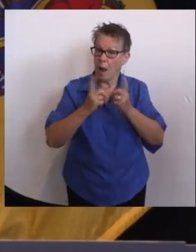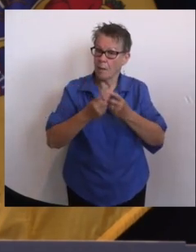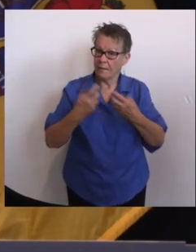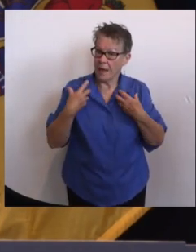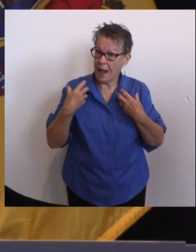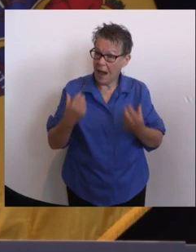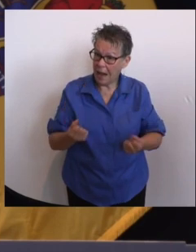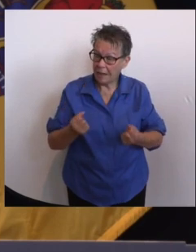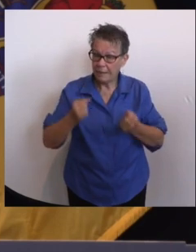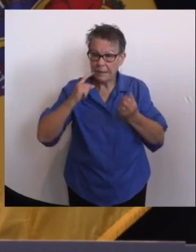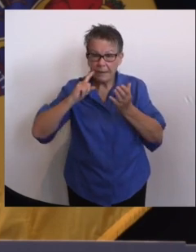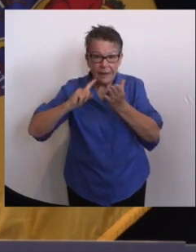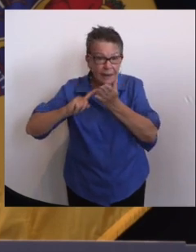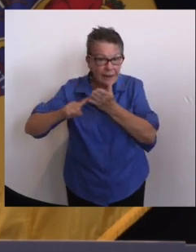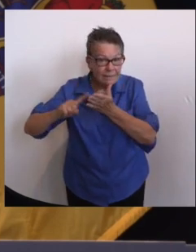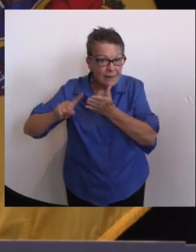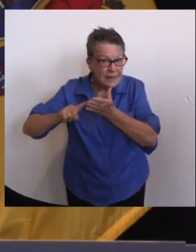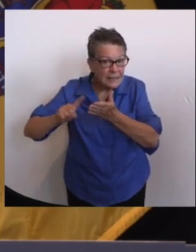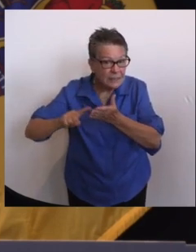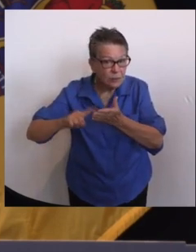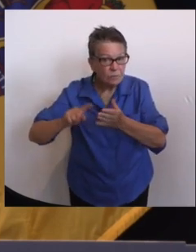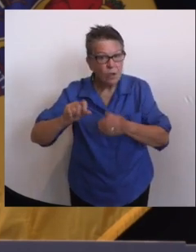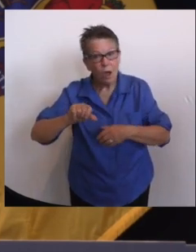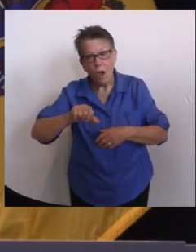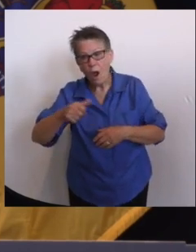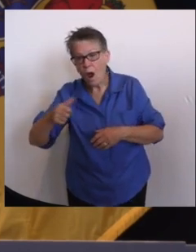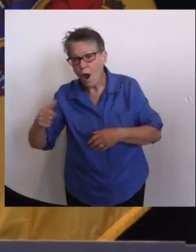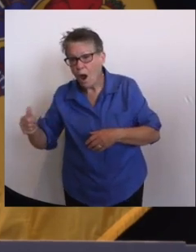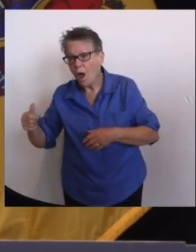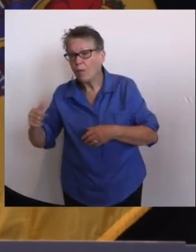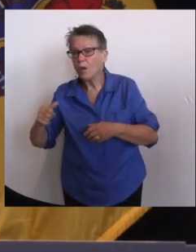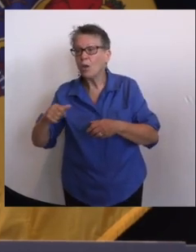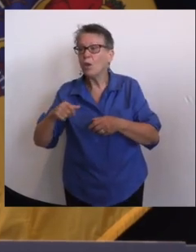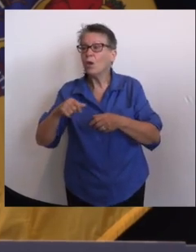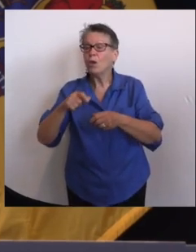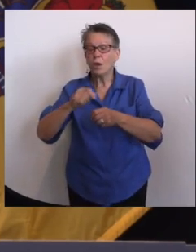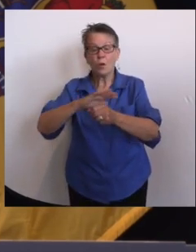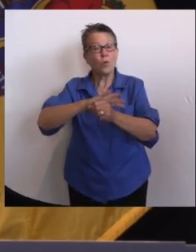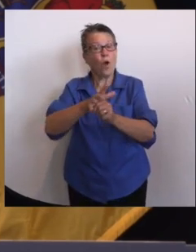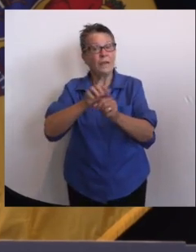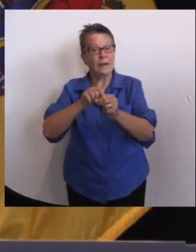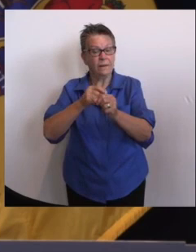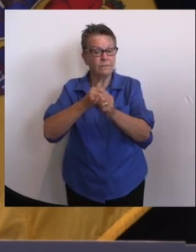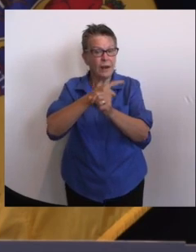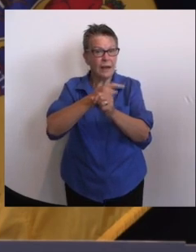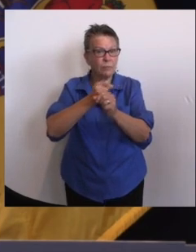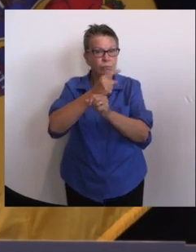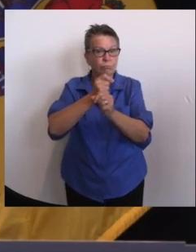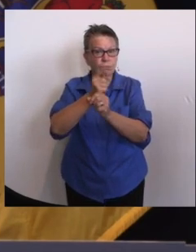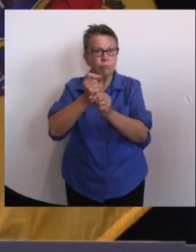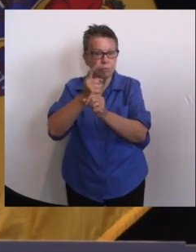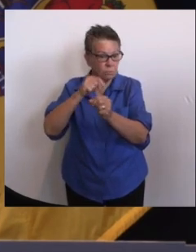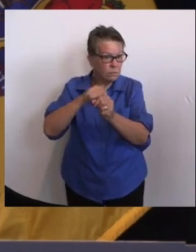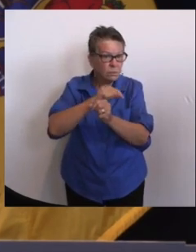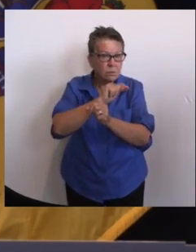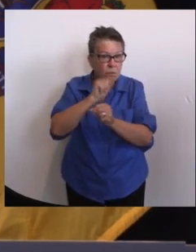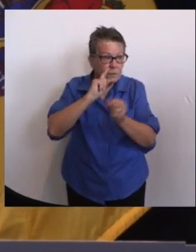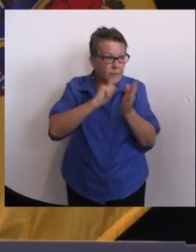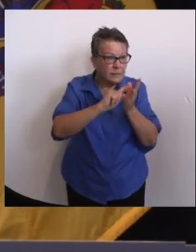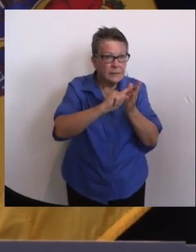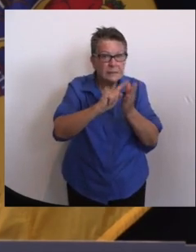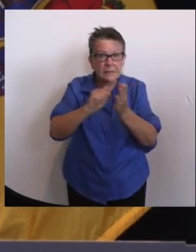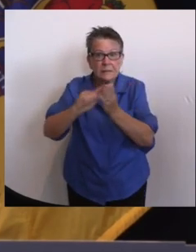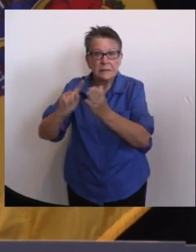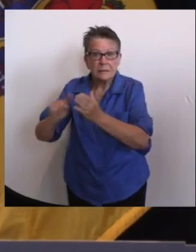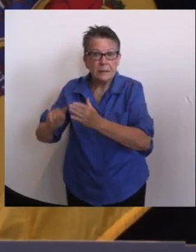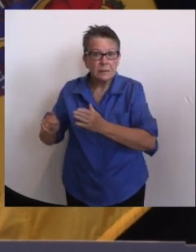think the state is under detecting COVID cases? Could you also please comment on the rise over the last few weeks in ventilator use? What does that tell you? Of what,